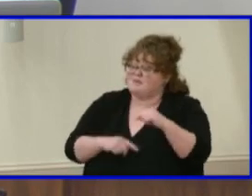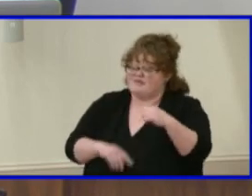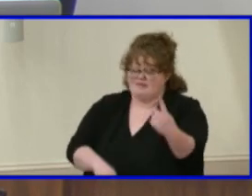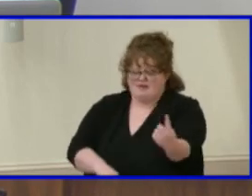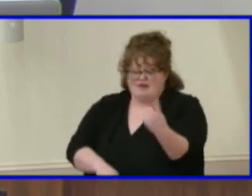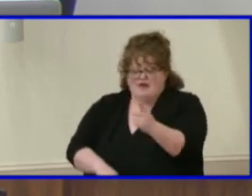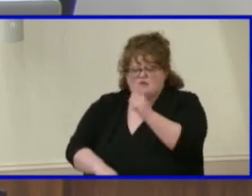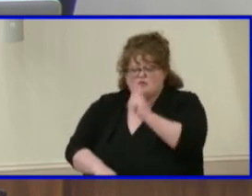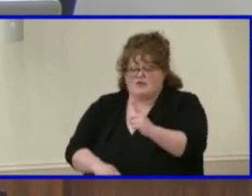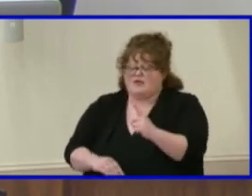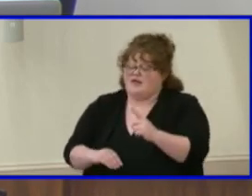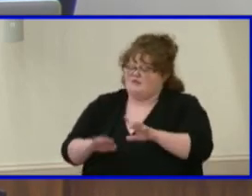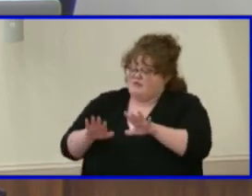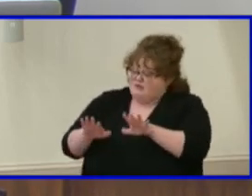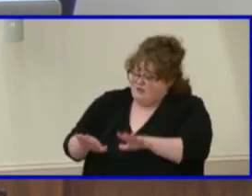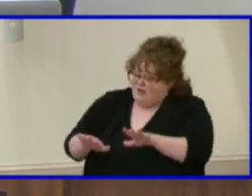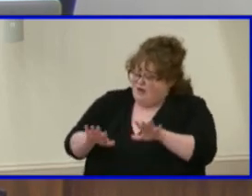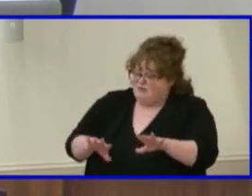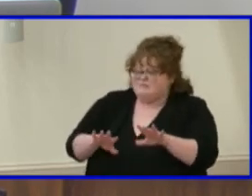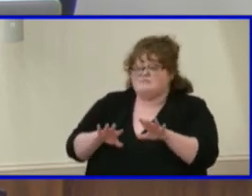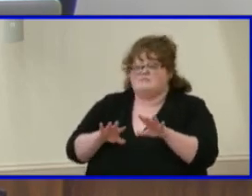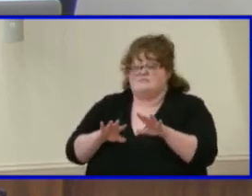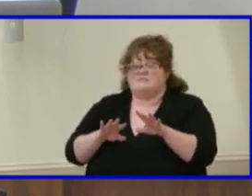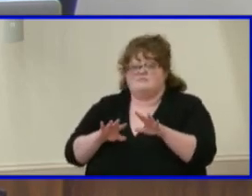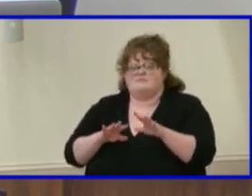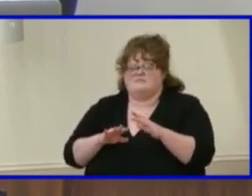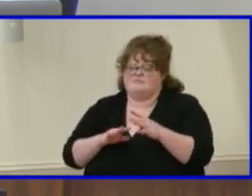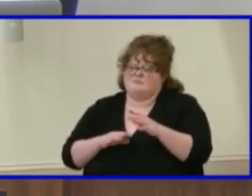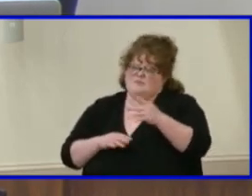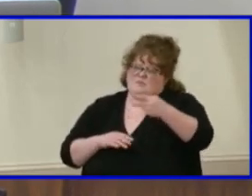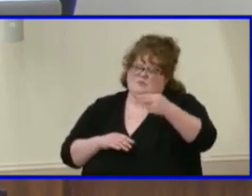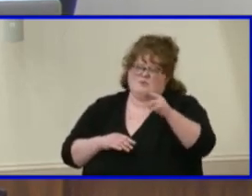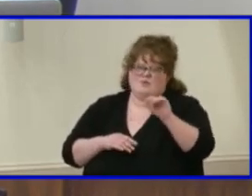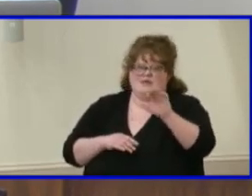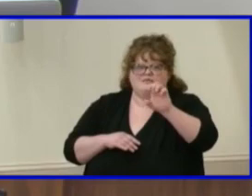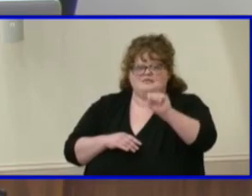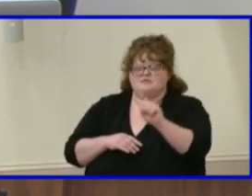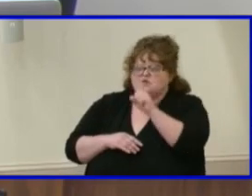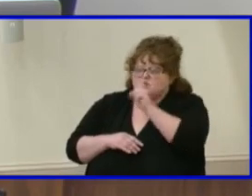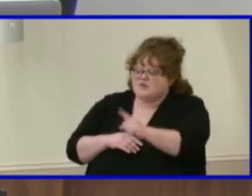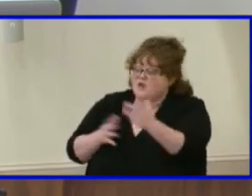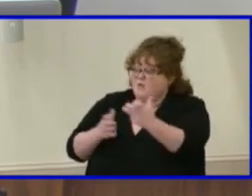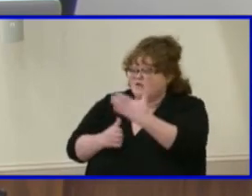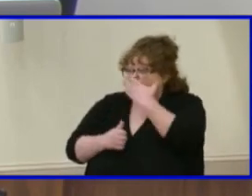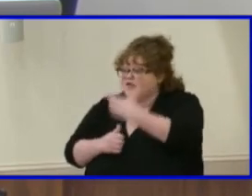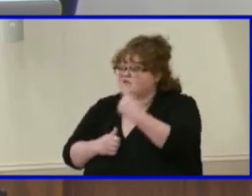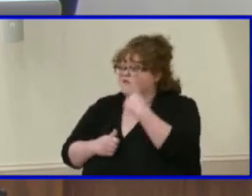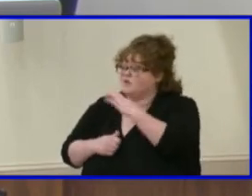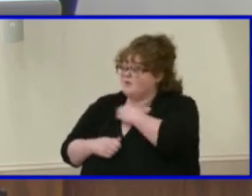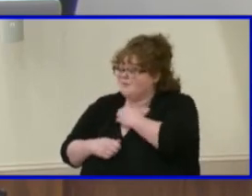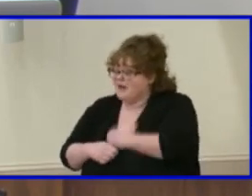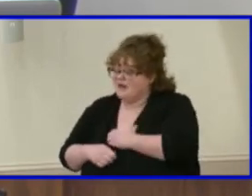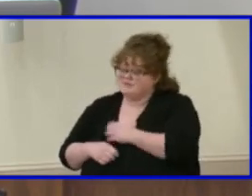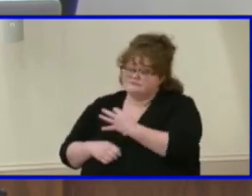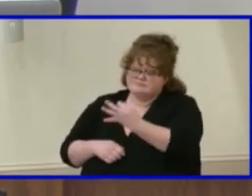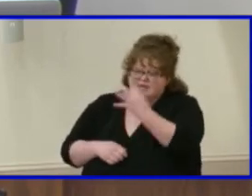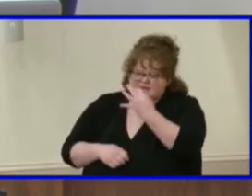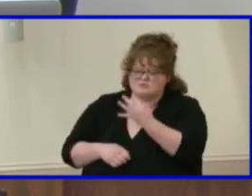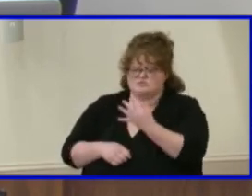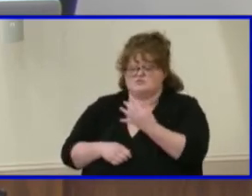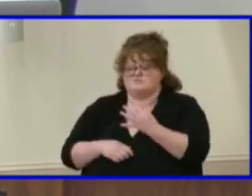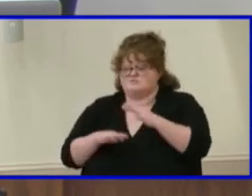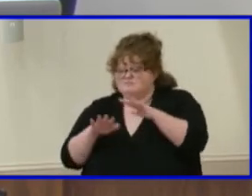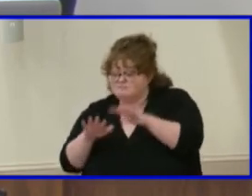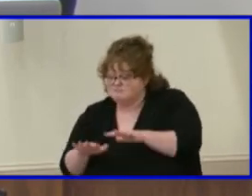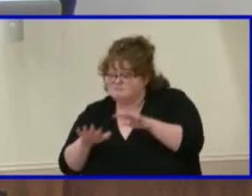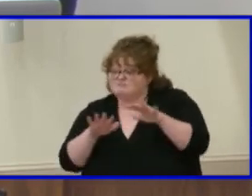presence. So, you know, your professionalism and proficiency connected with your passion. And so, you know, you will be missed, but you will not be forgotten because